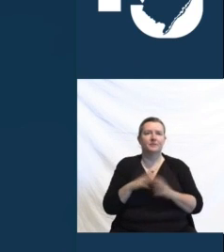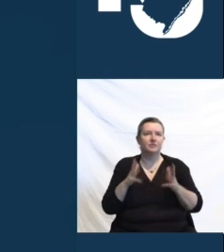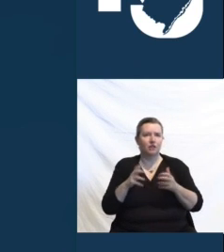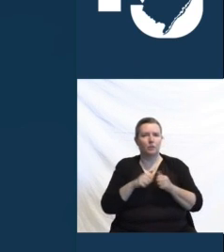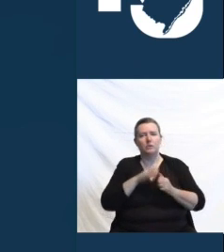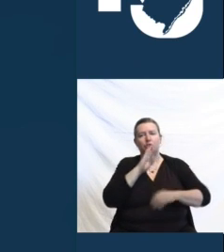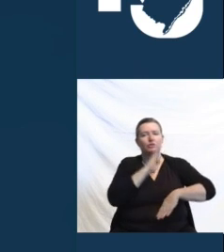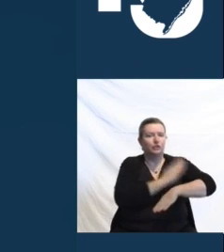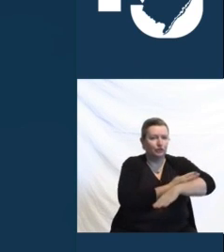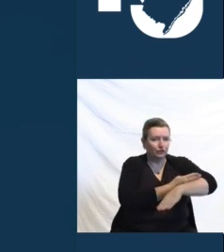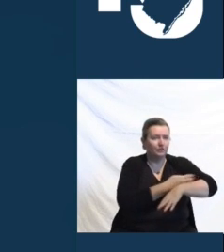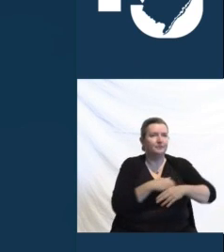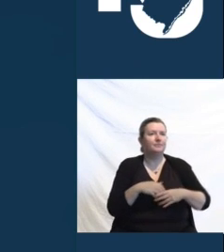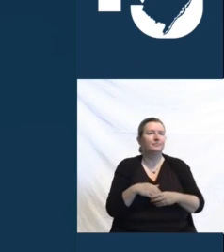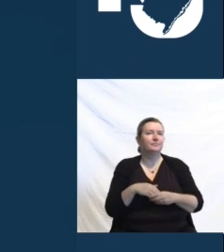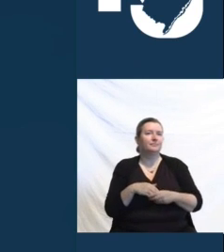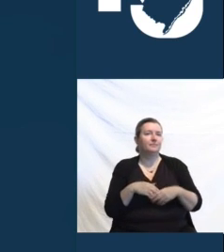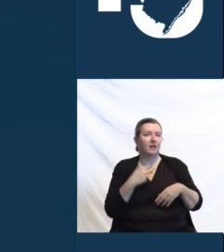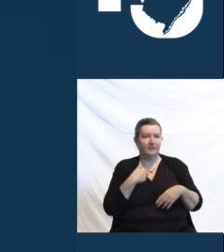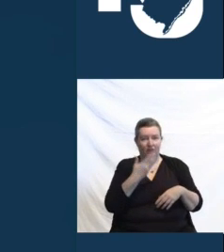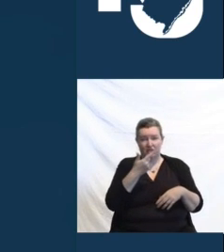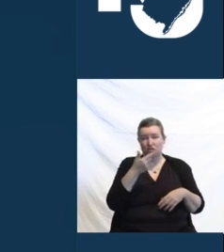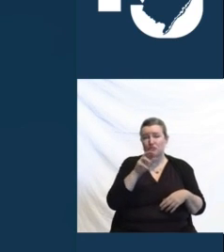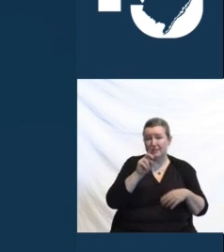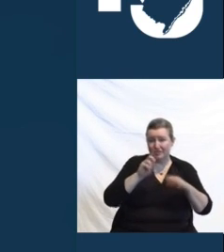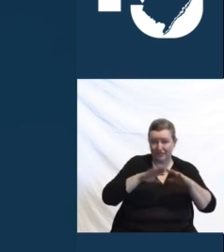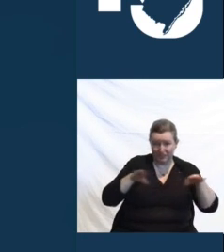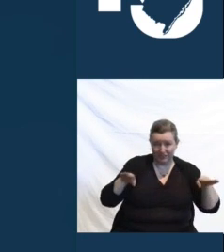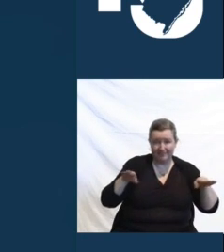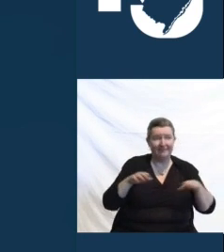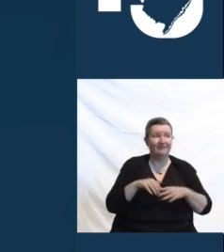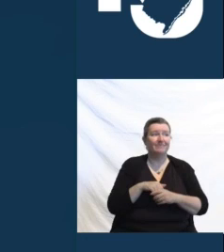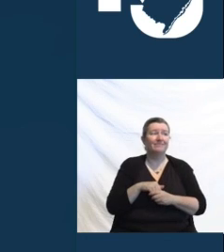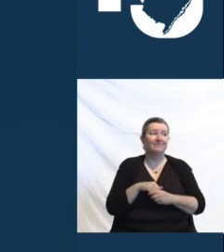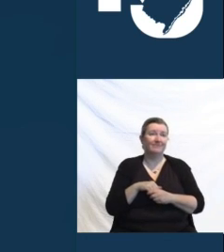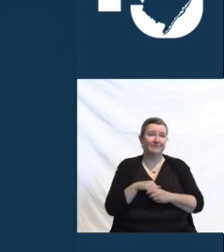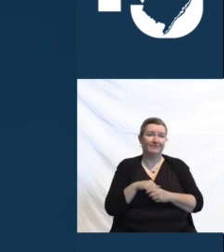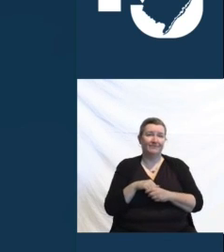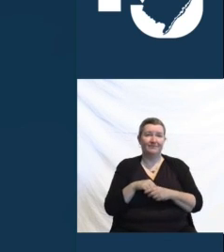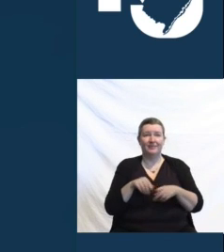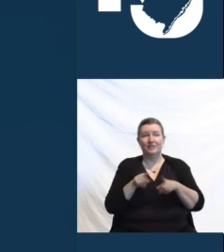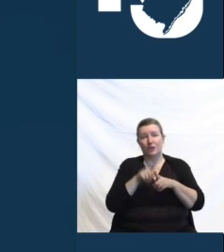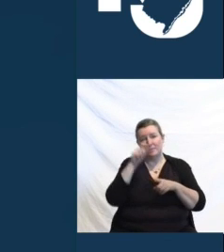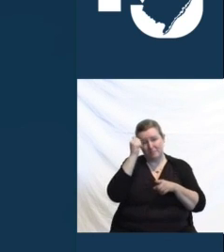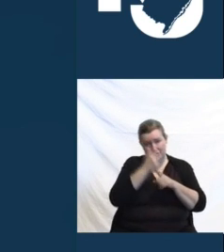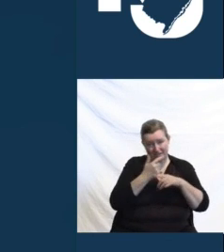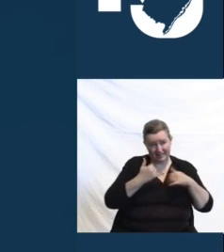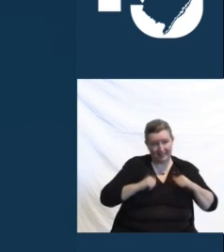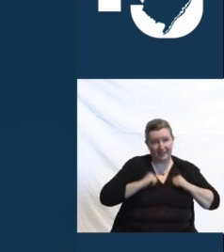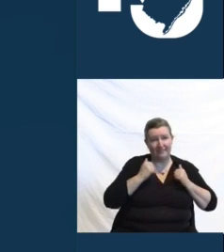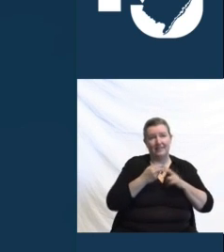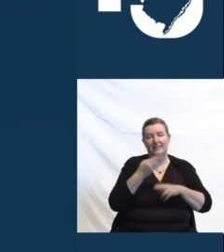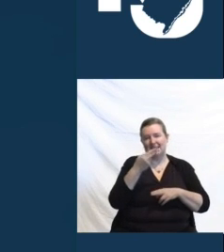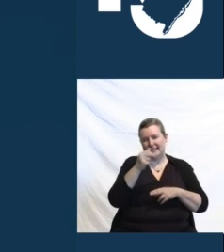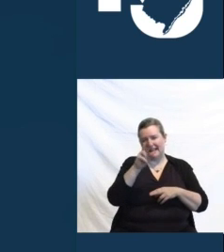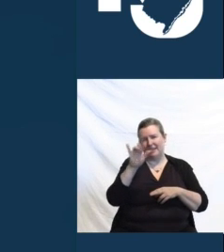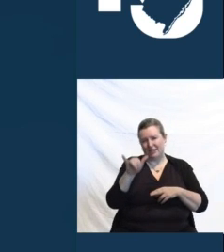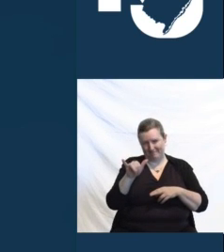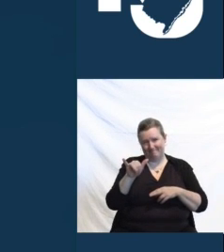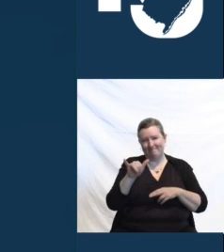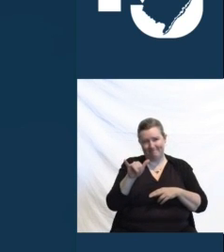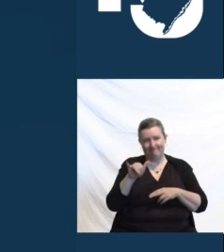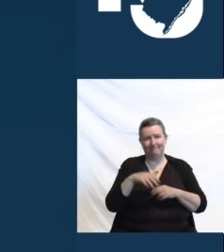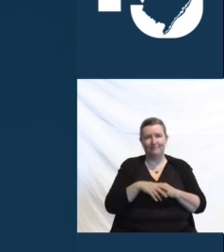grandchildren, Alex, Aaron, and Jessica. He also left behind his brother, Harry. Ronald was 83 years old.